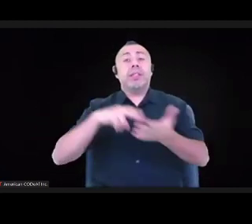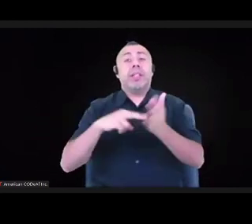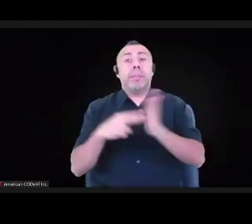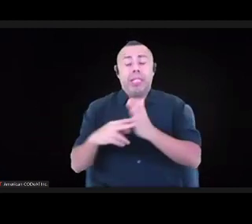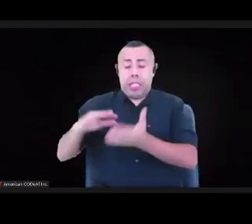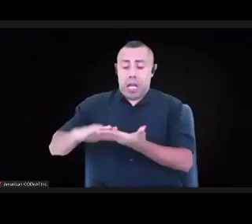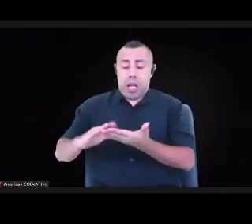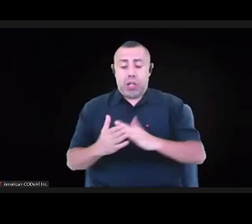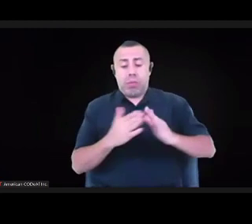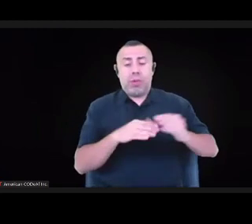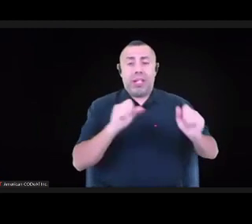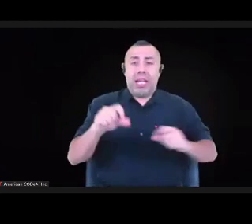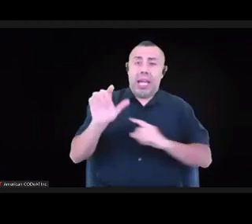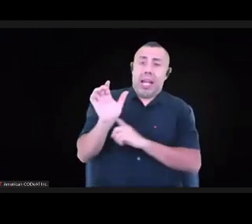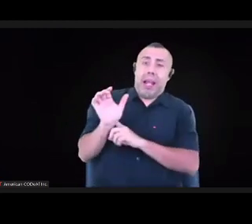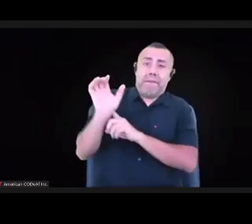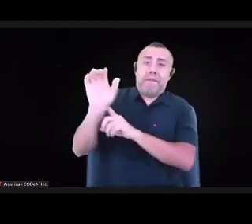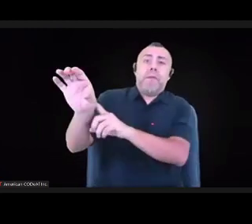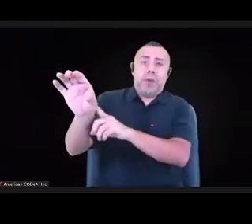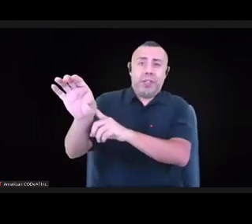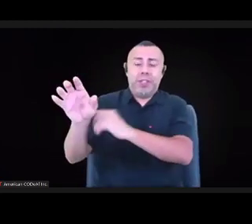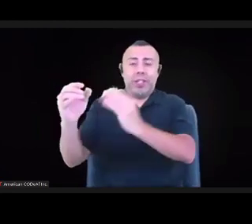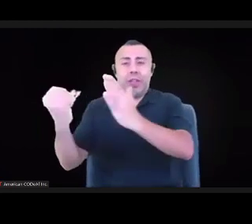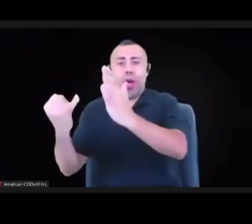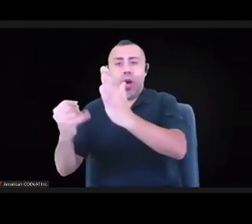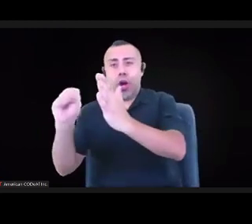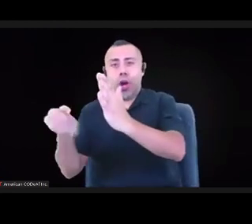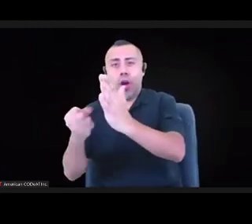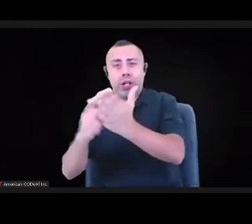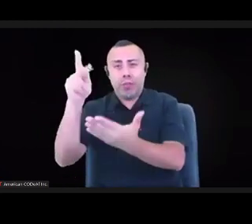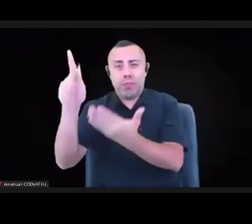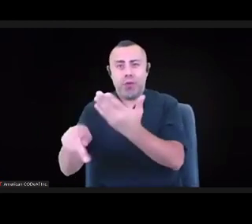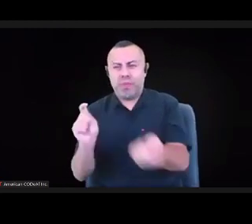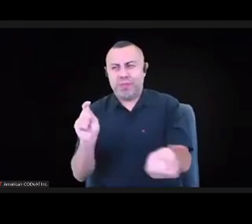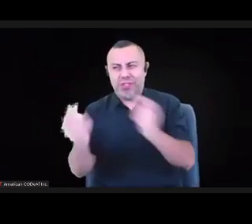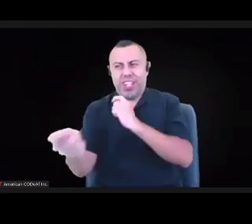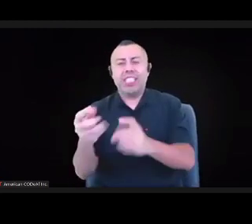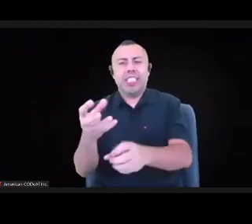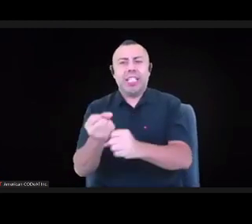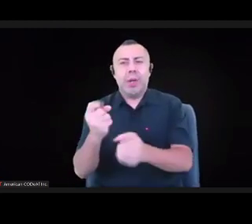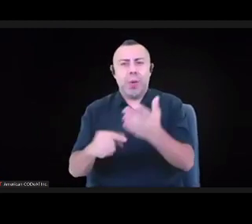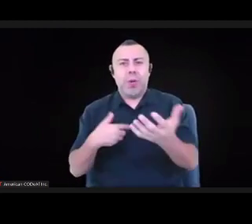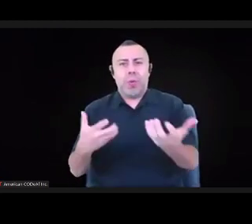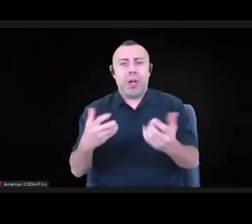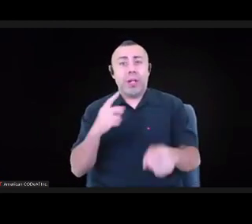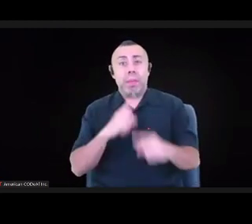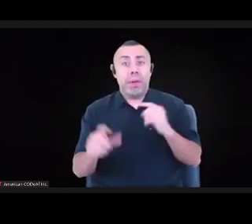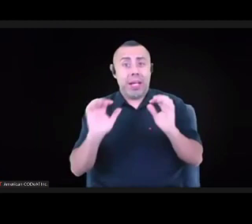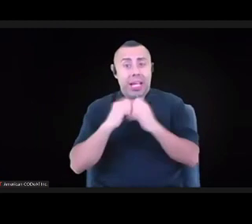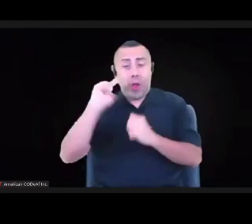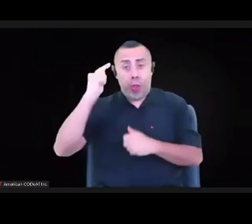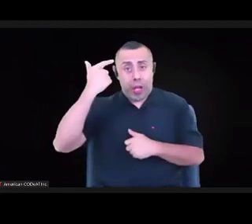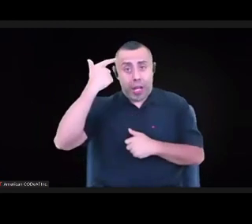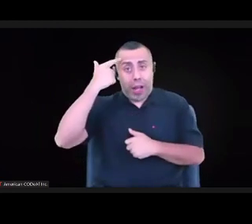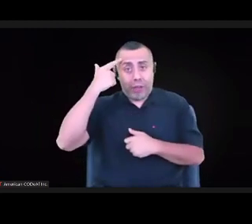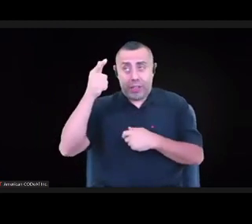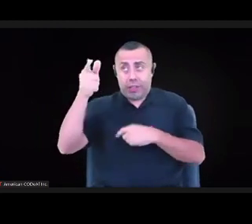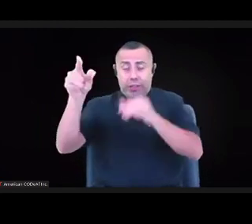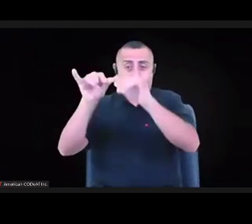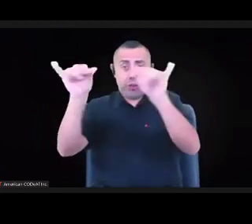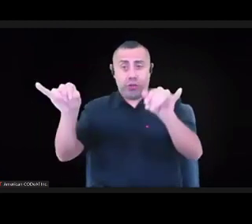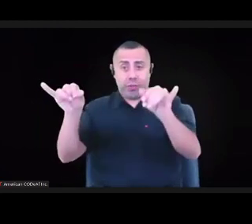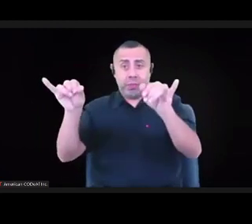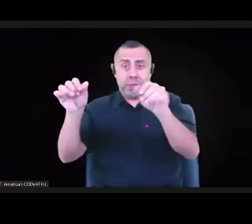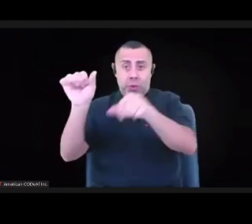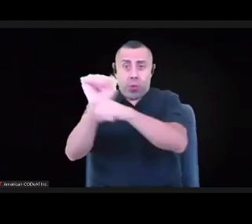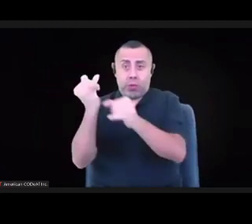an arts program, to hear the changes that we want, because the way the governance is structured, that's not possible at the moment. But unless you